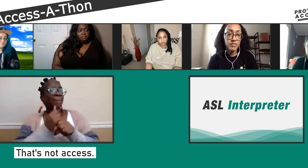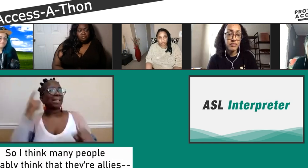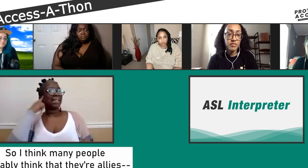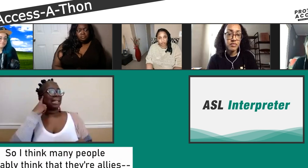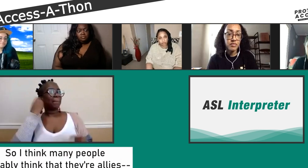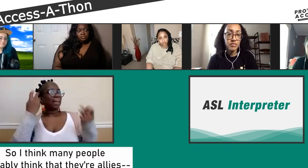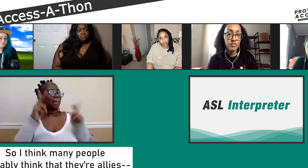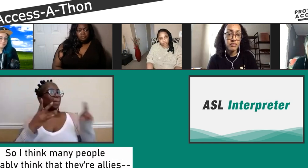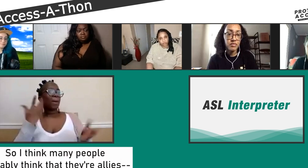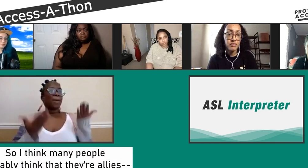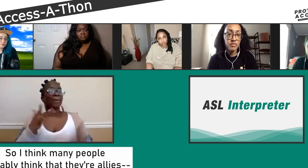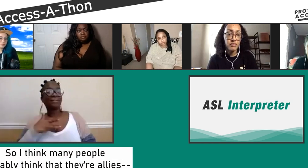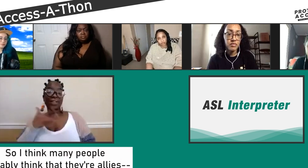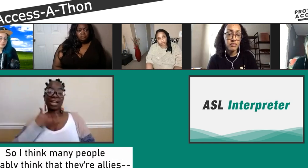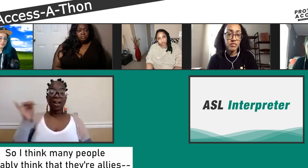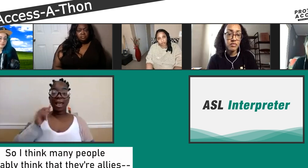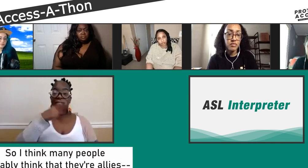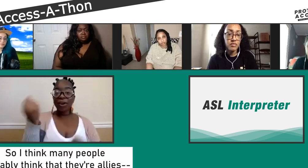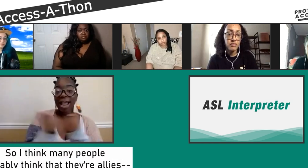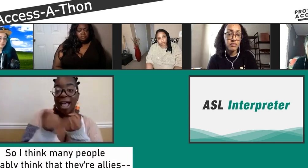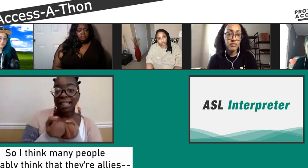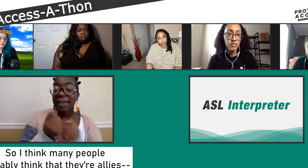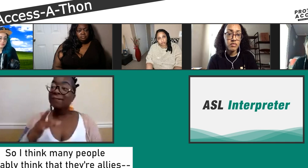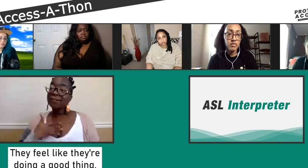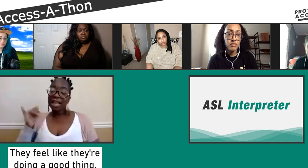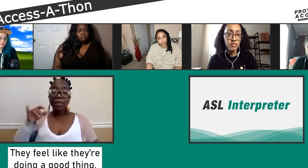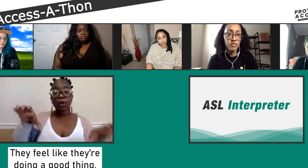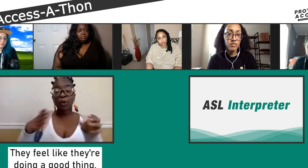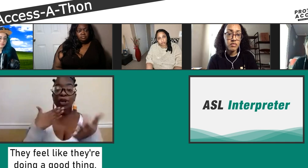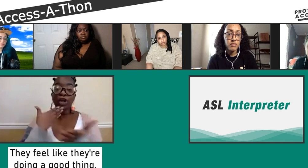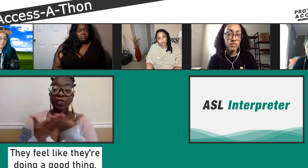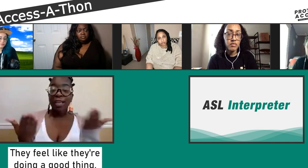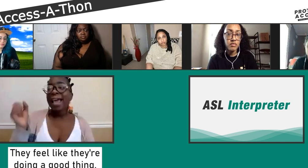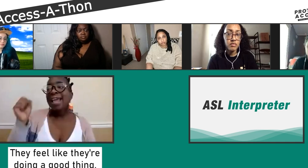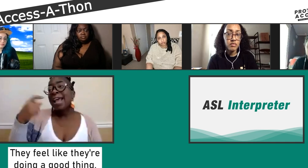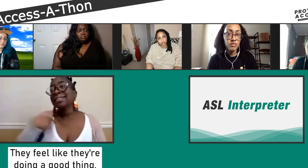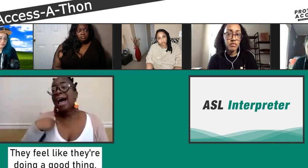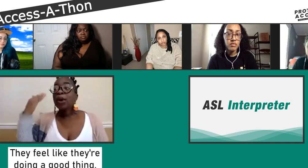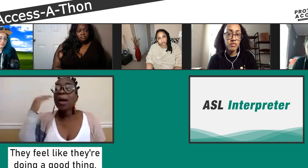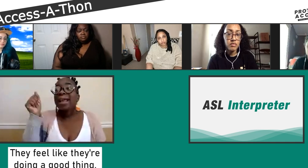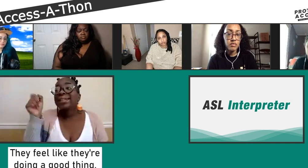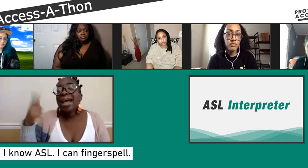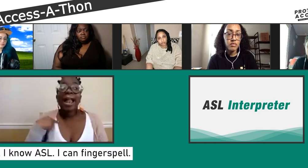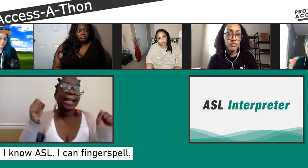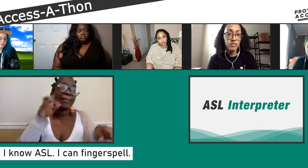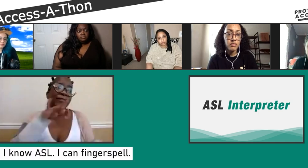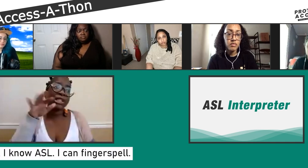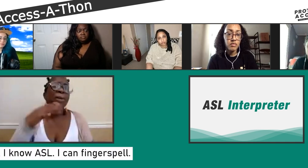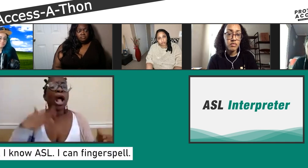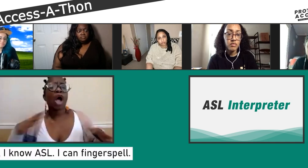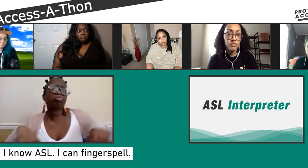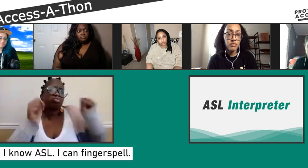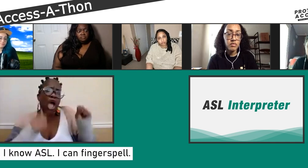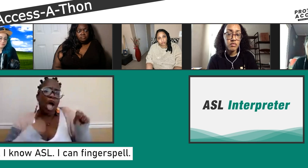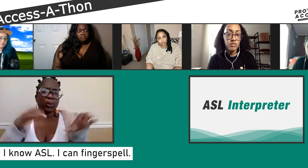that is access. But it wasn't accessible for me. And I think people felt like they were advocating and that they were doing a good thing or a good